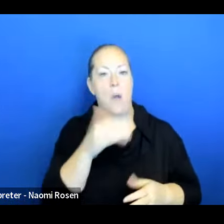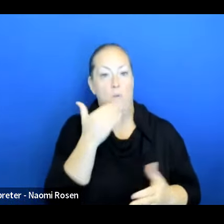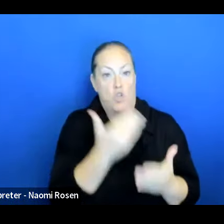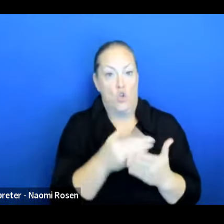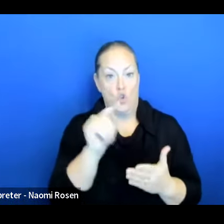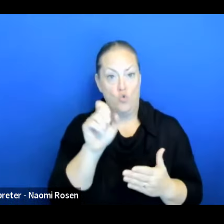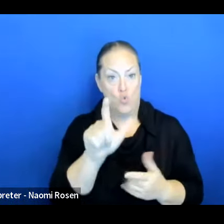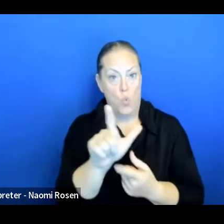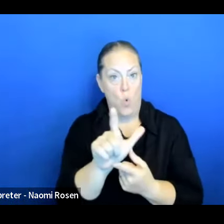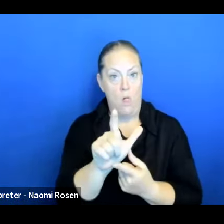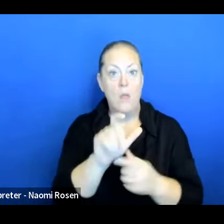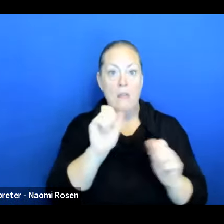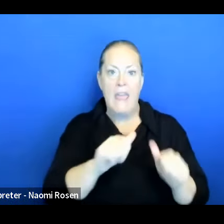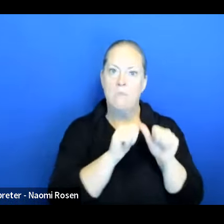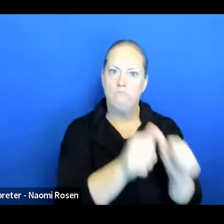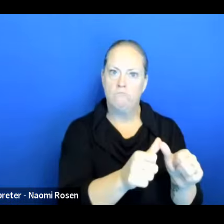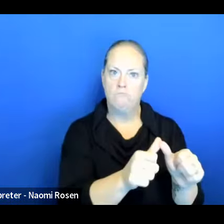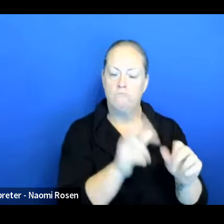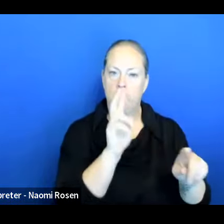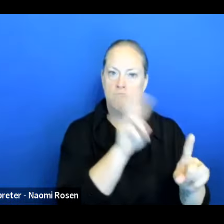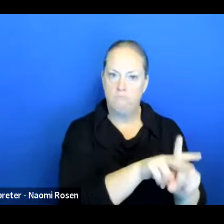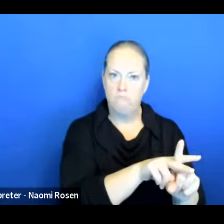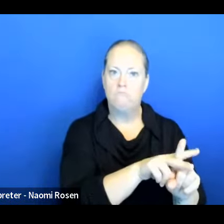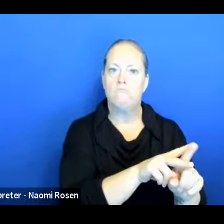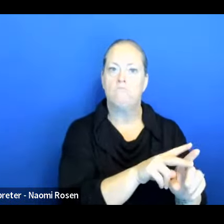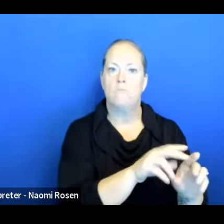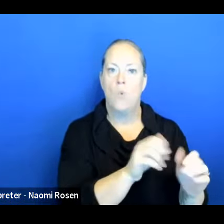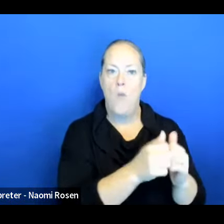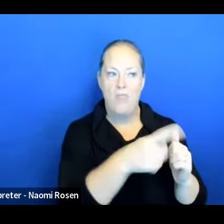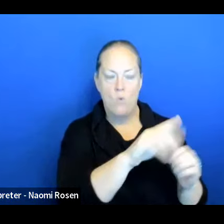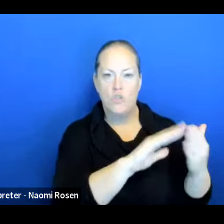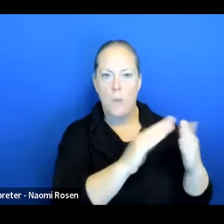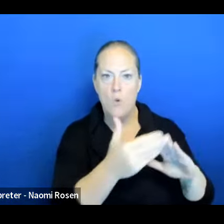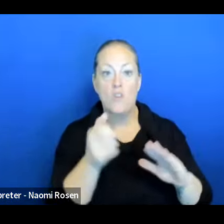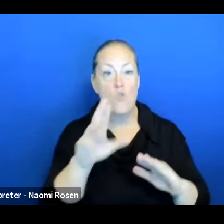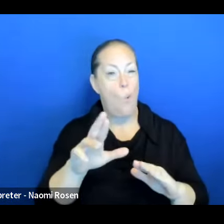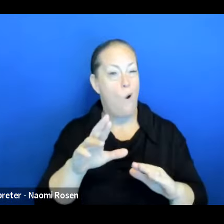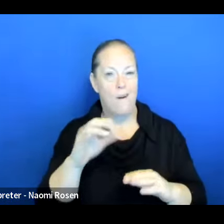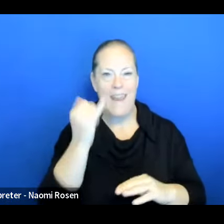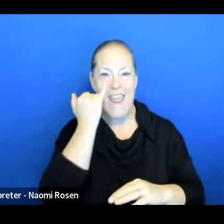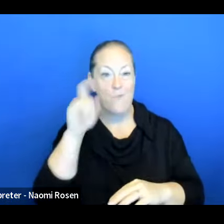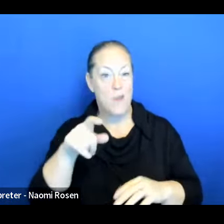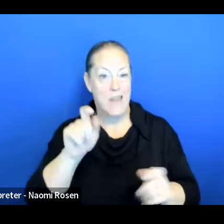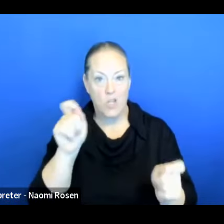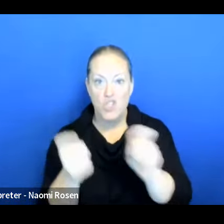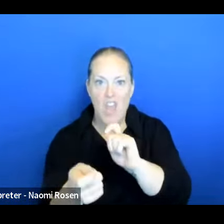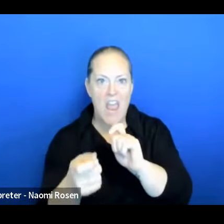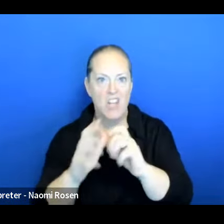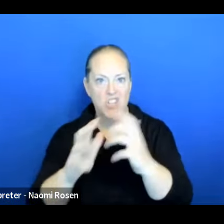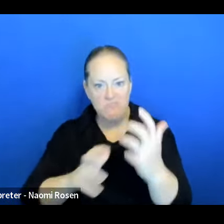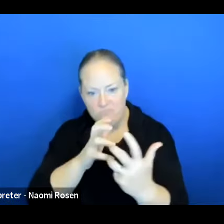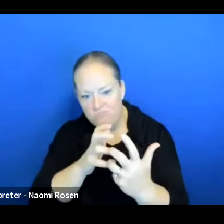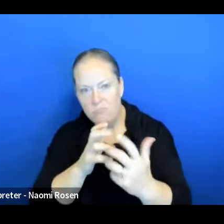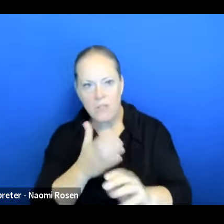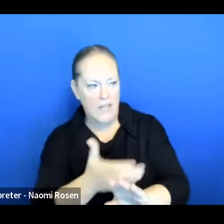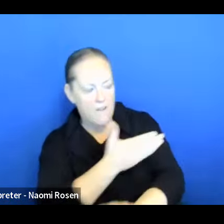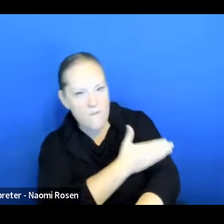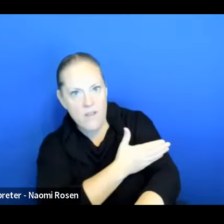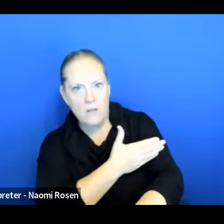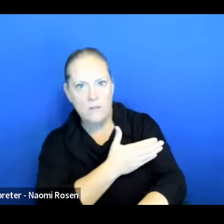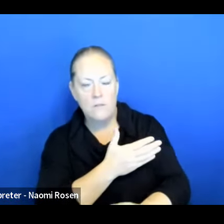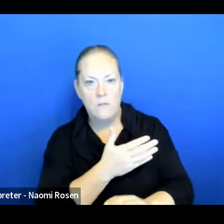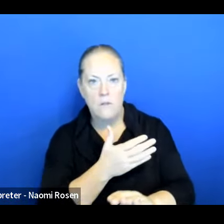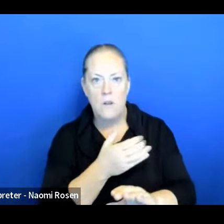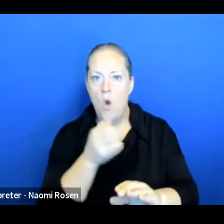can actually continue in implementation, or if there's areas of change that can be may adjusted or fit it